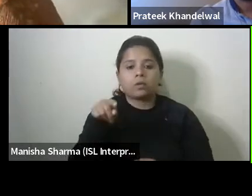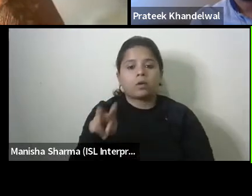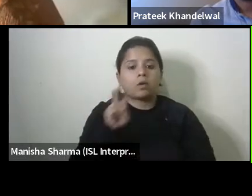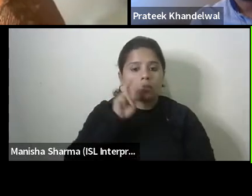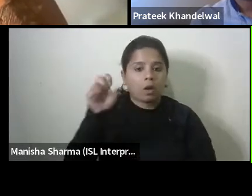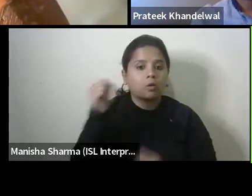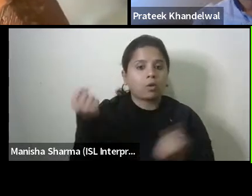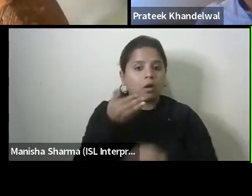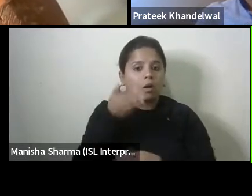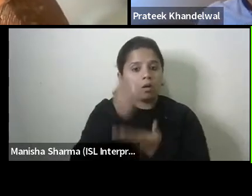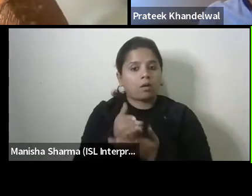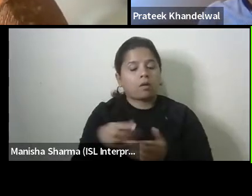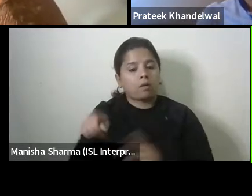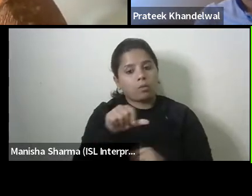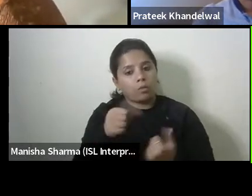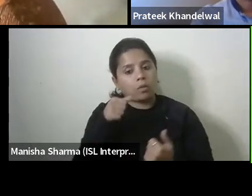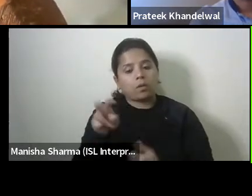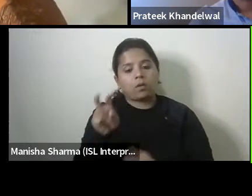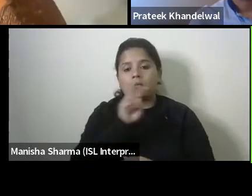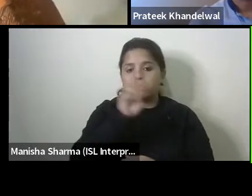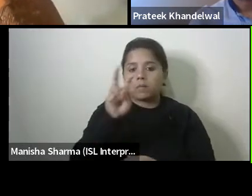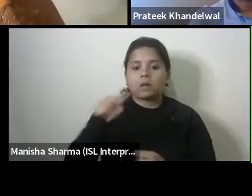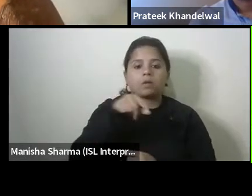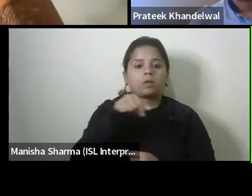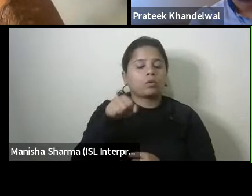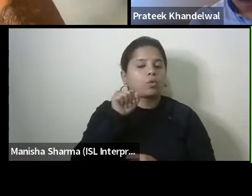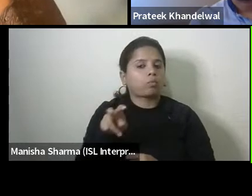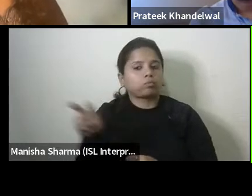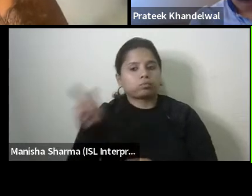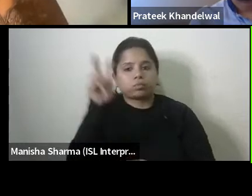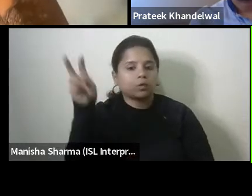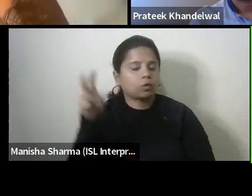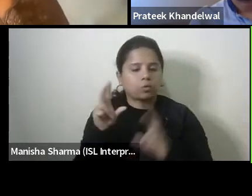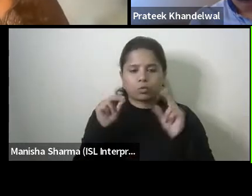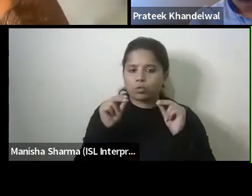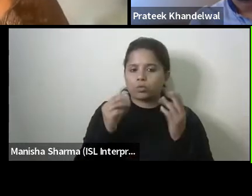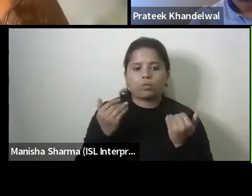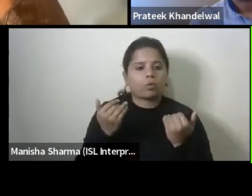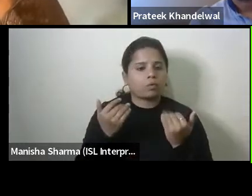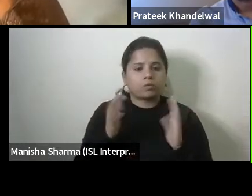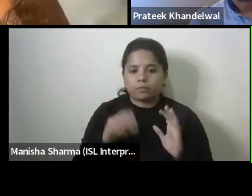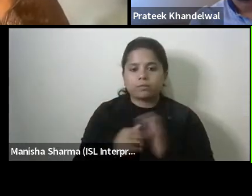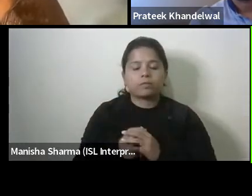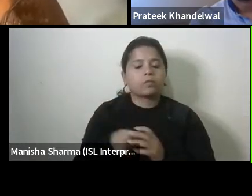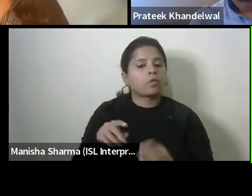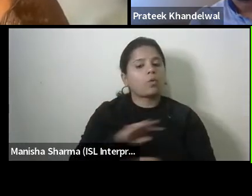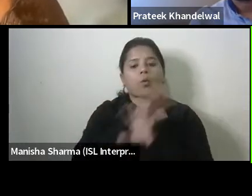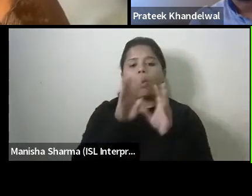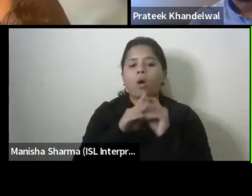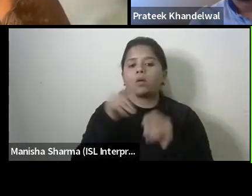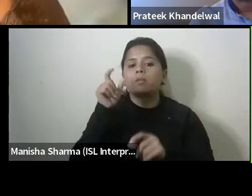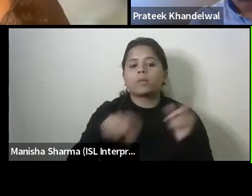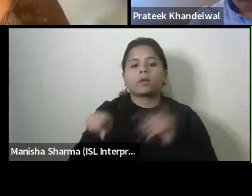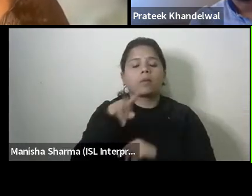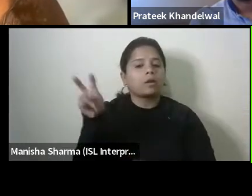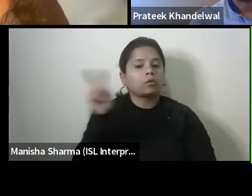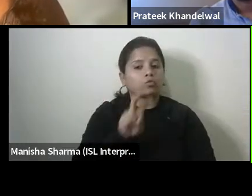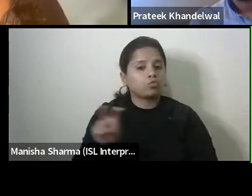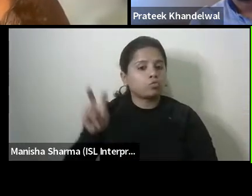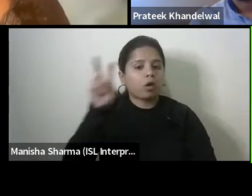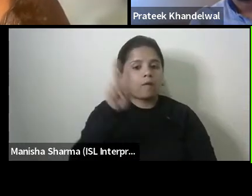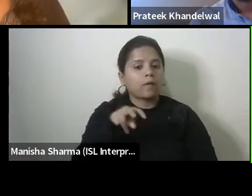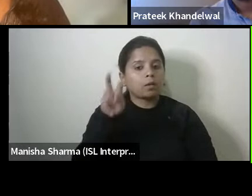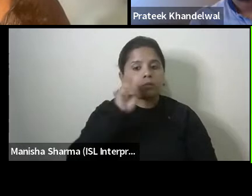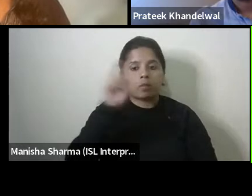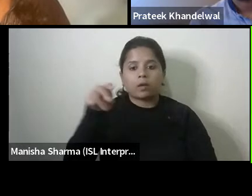your car and then get out to the metro and then take your trip now what happens to you know the all the people who are traveling on the metro they have to